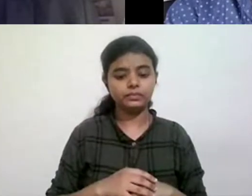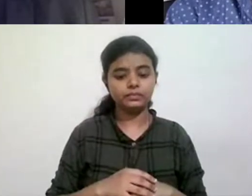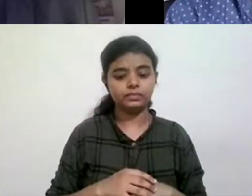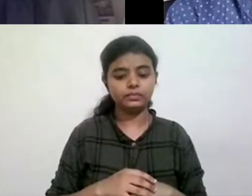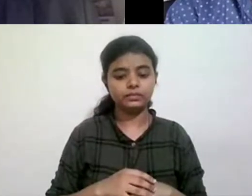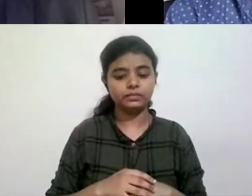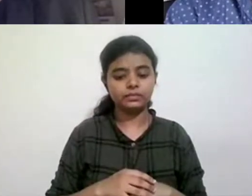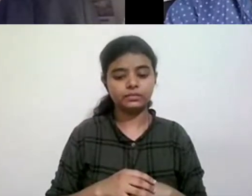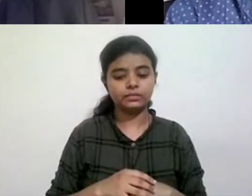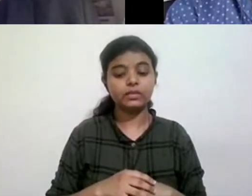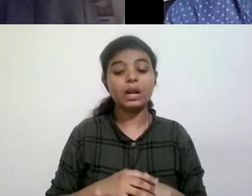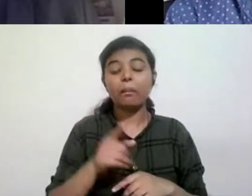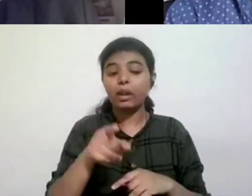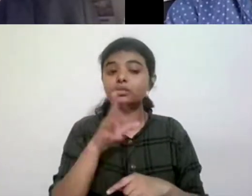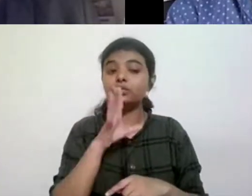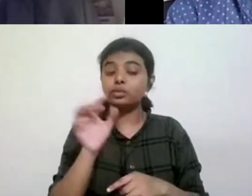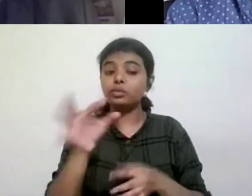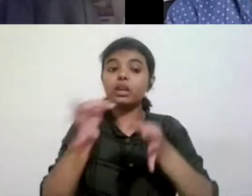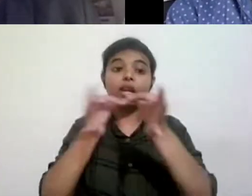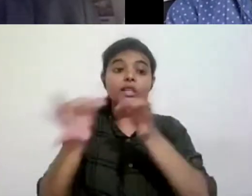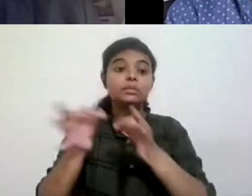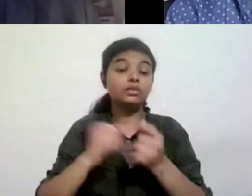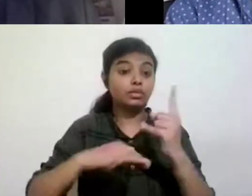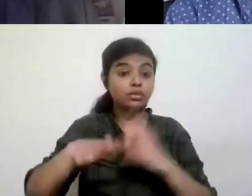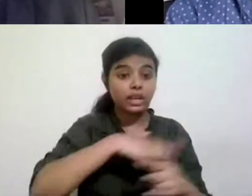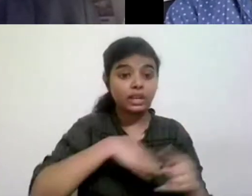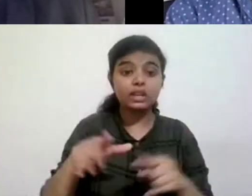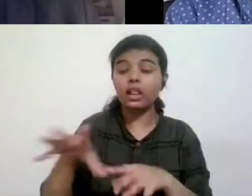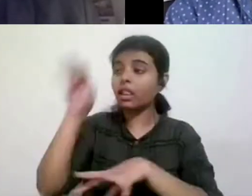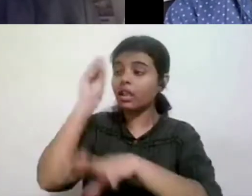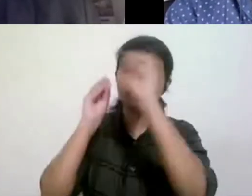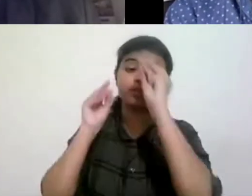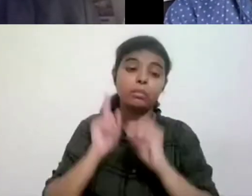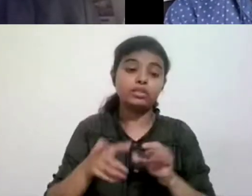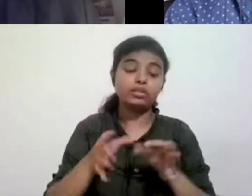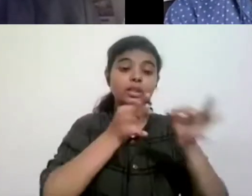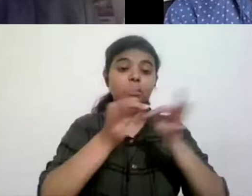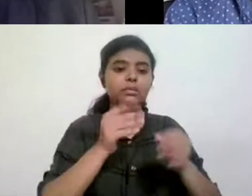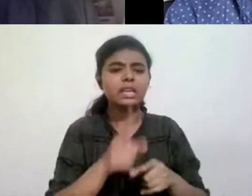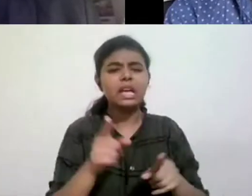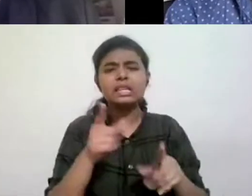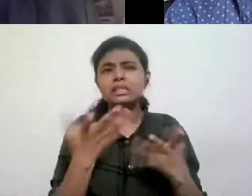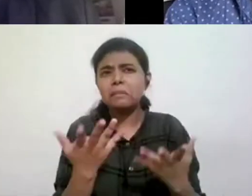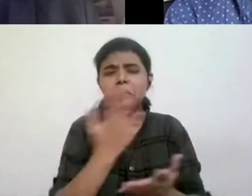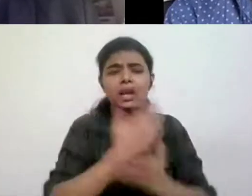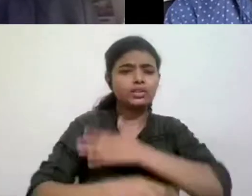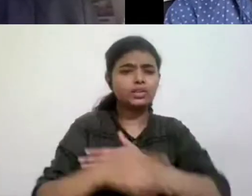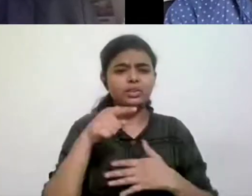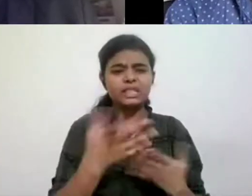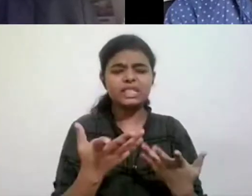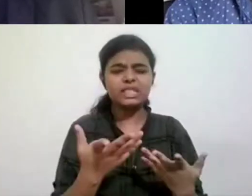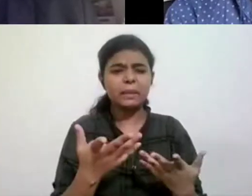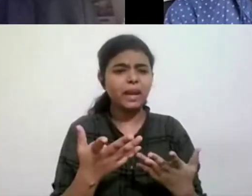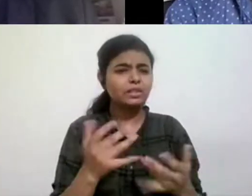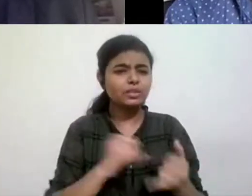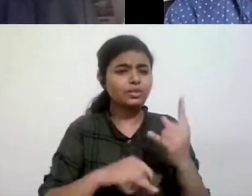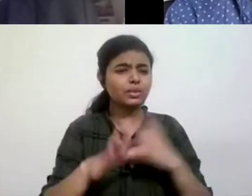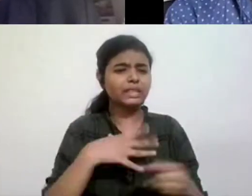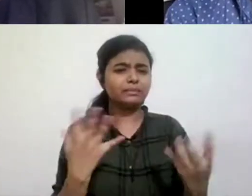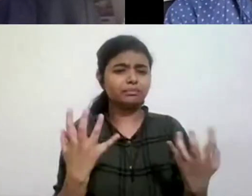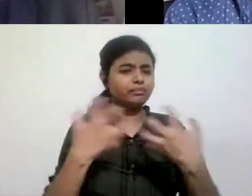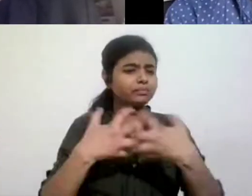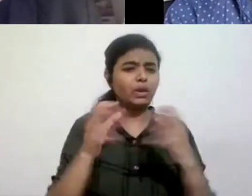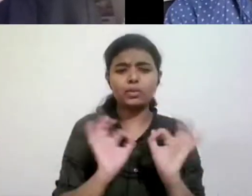think that that explains a lot in society. Um, but disability, you know, kind of has an uneasy fit with that. Uh,